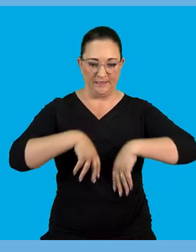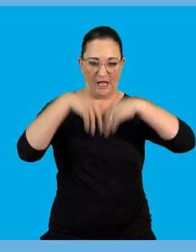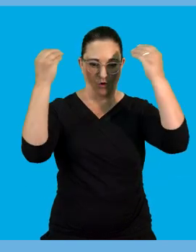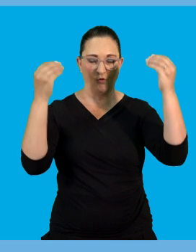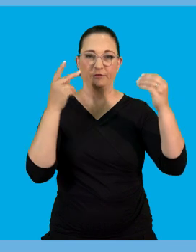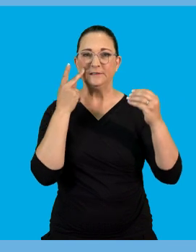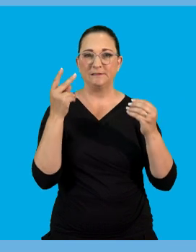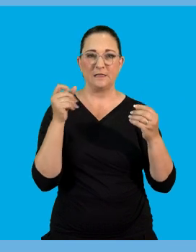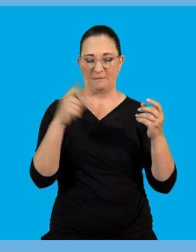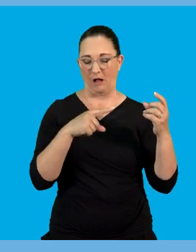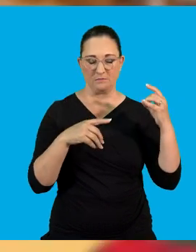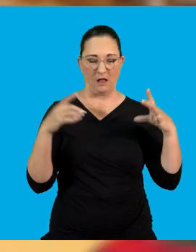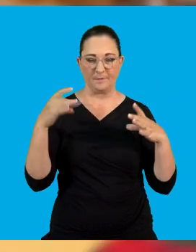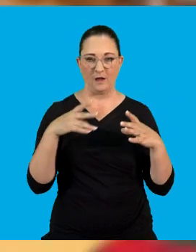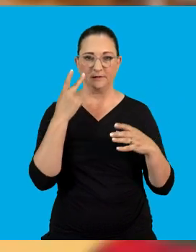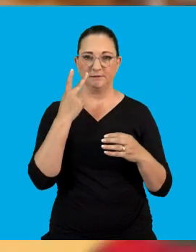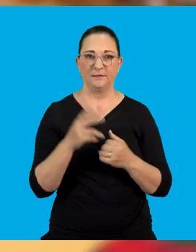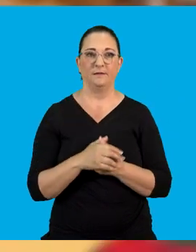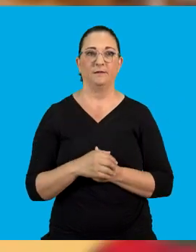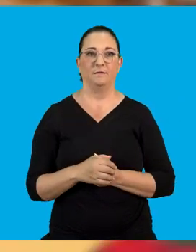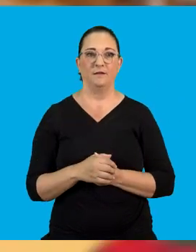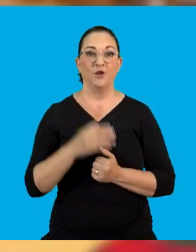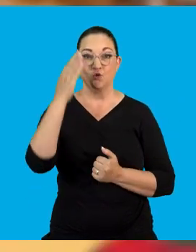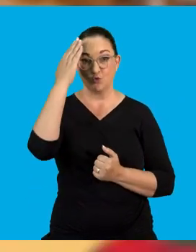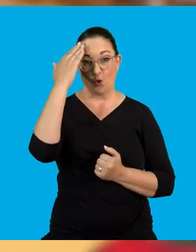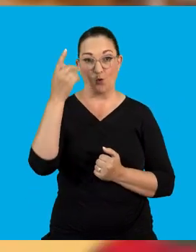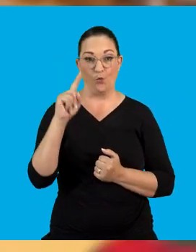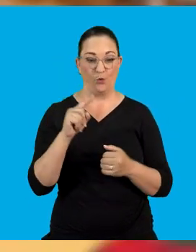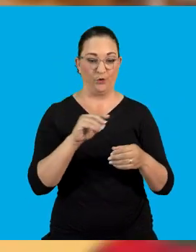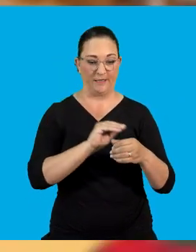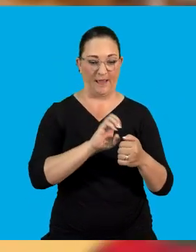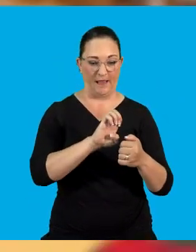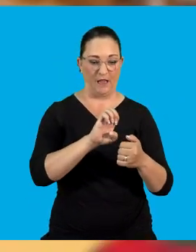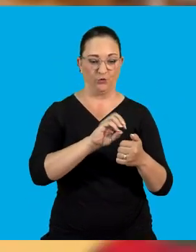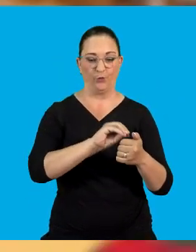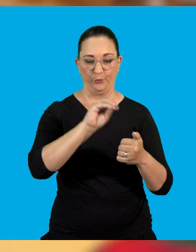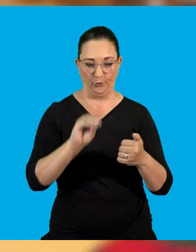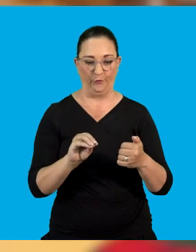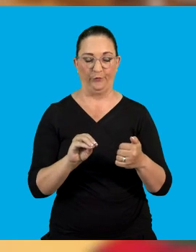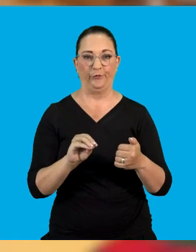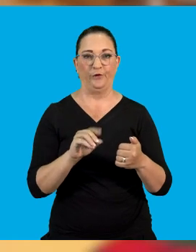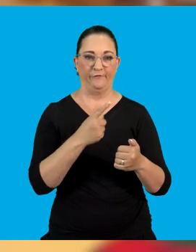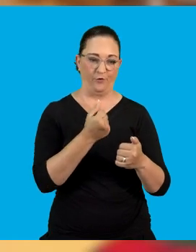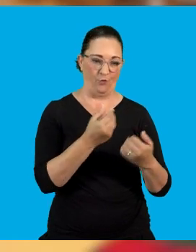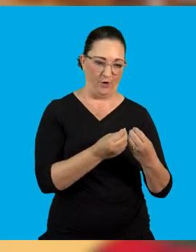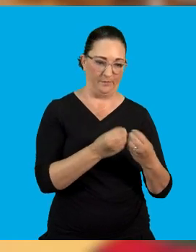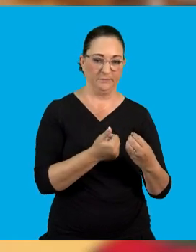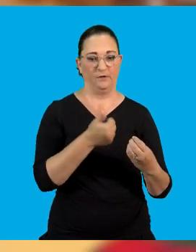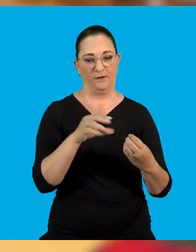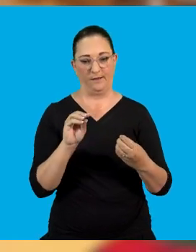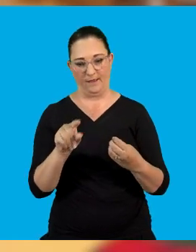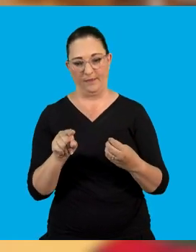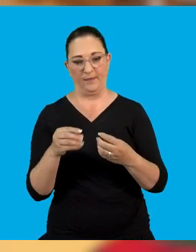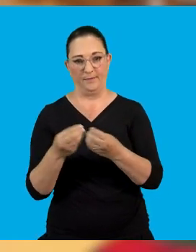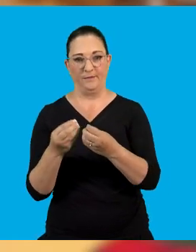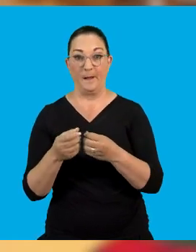and you see those sparks that when you take off your jersey just know that the electrons are being transferred from one material to the